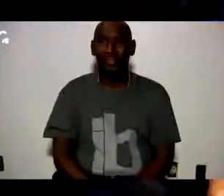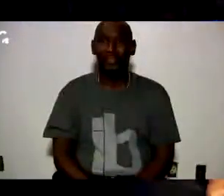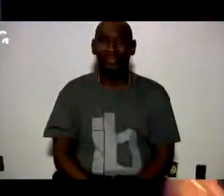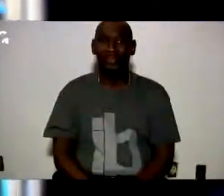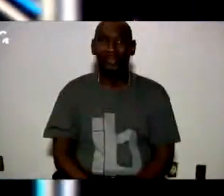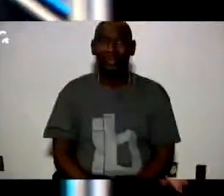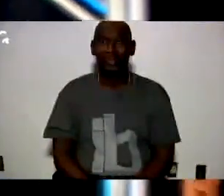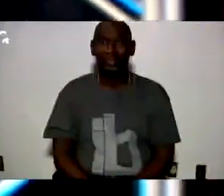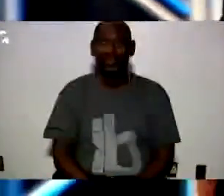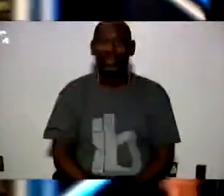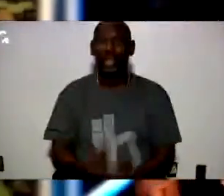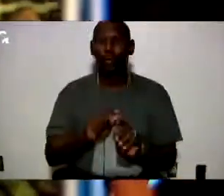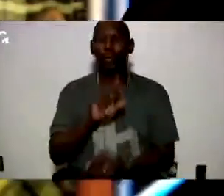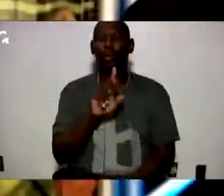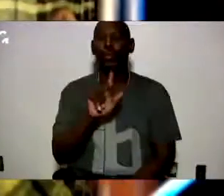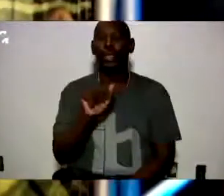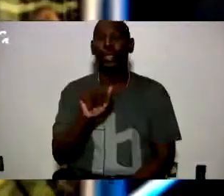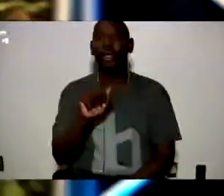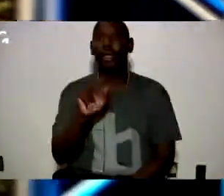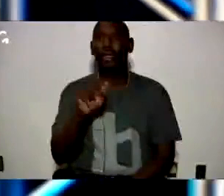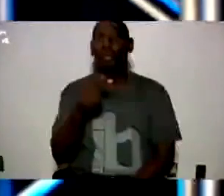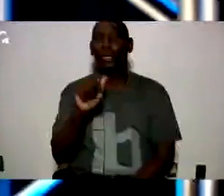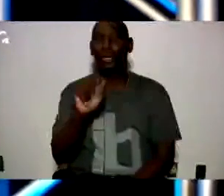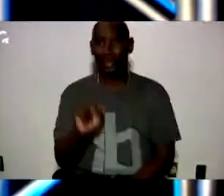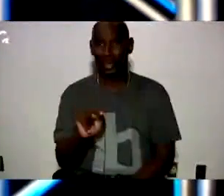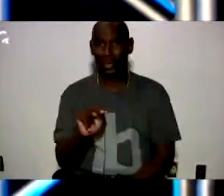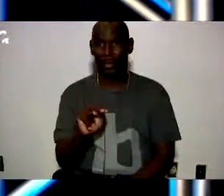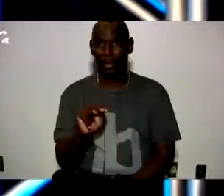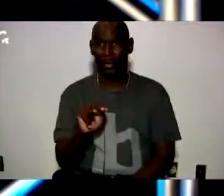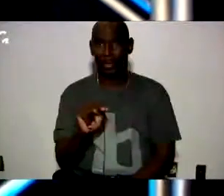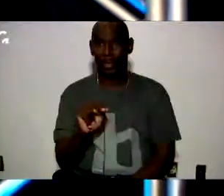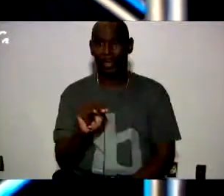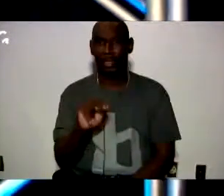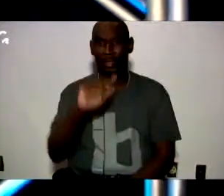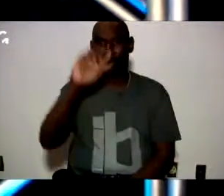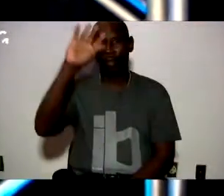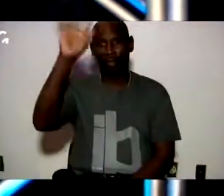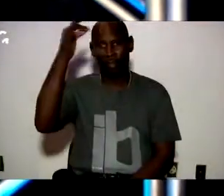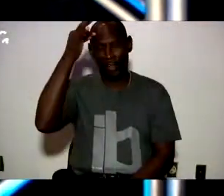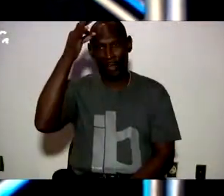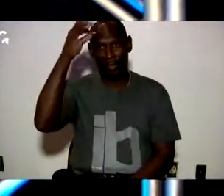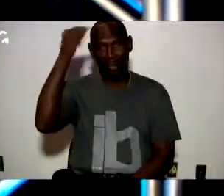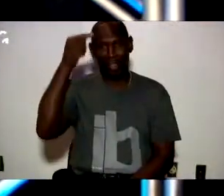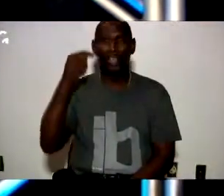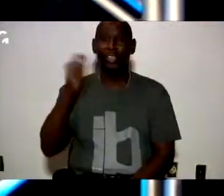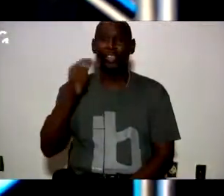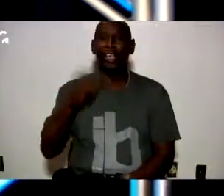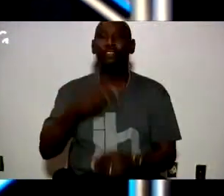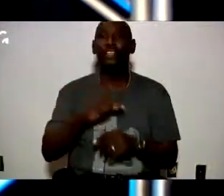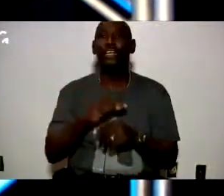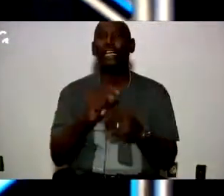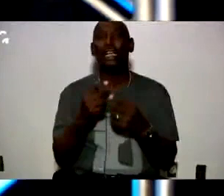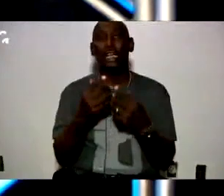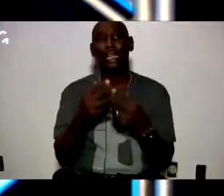I went to Reagan Elementary School and then... Then the federal government said we got to integrate the schools. Separate, but equal.